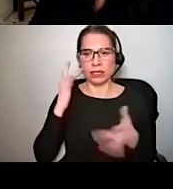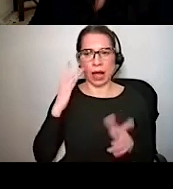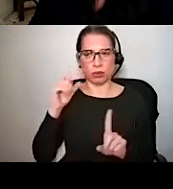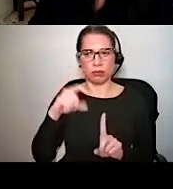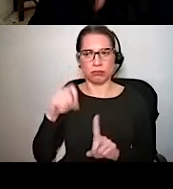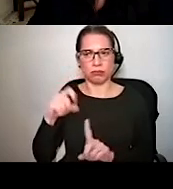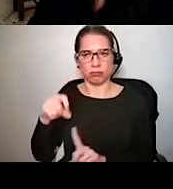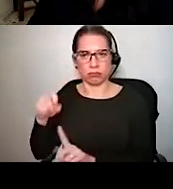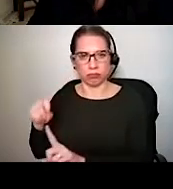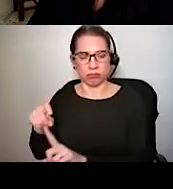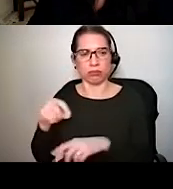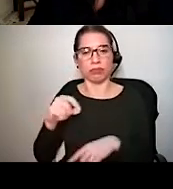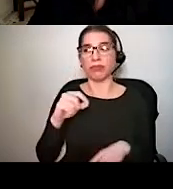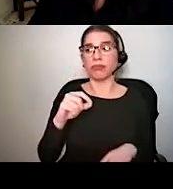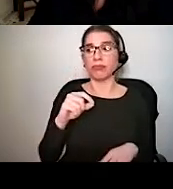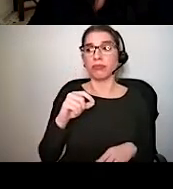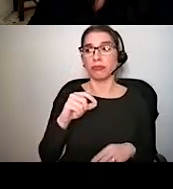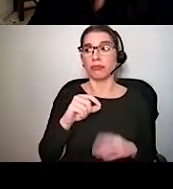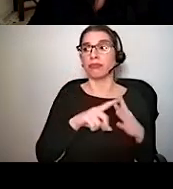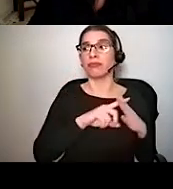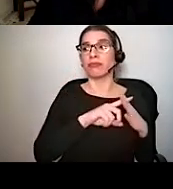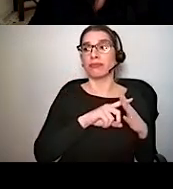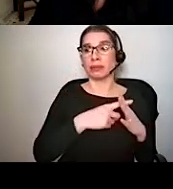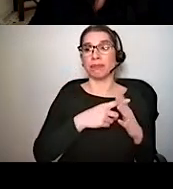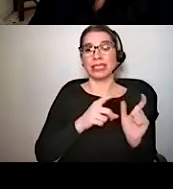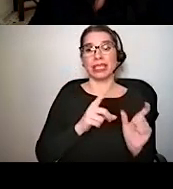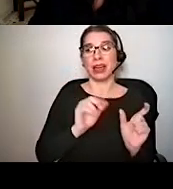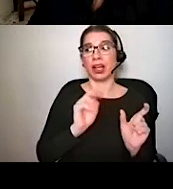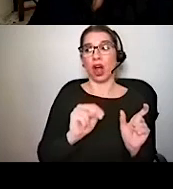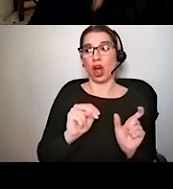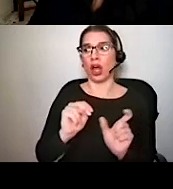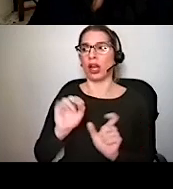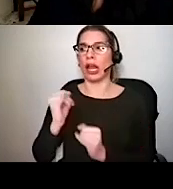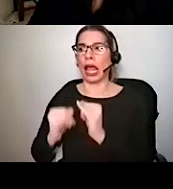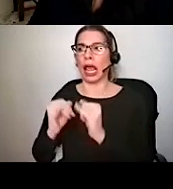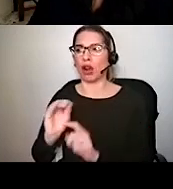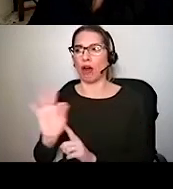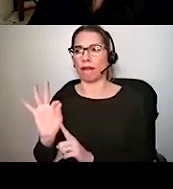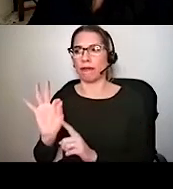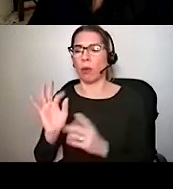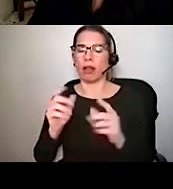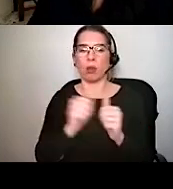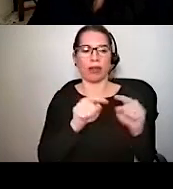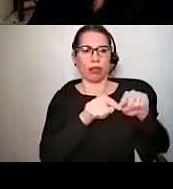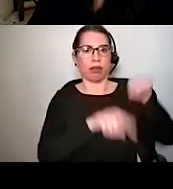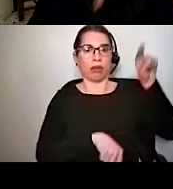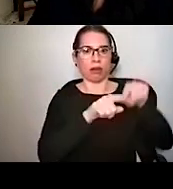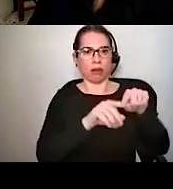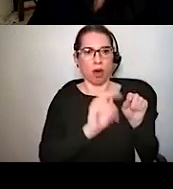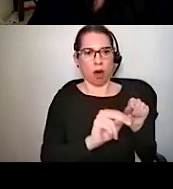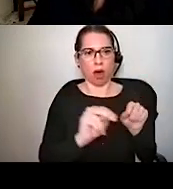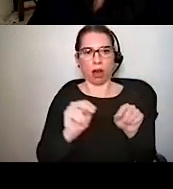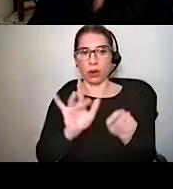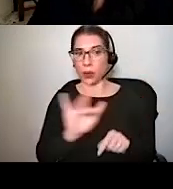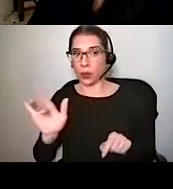the sound is on during this period and then the sound is off during this period. And you can all probably appreciate that the number of